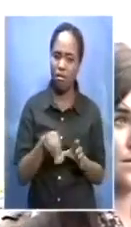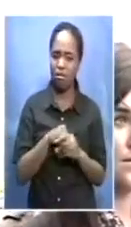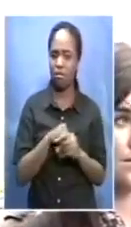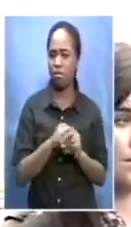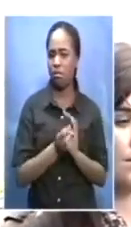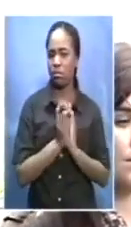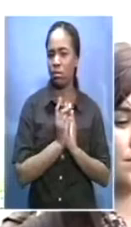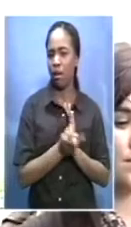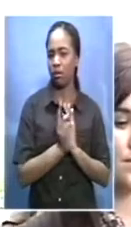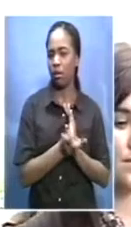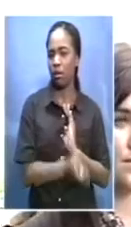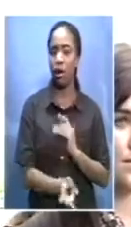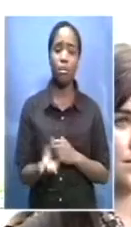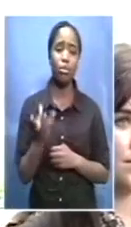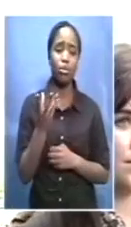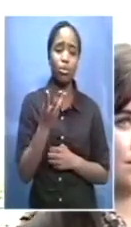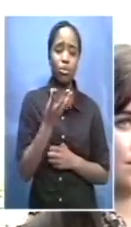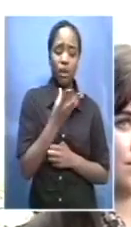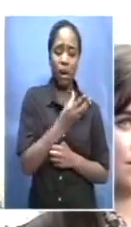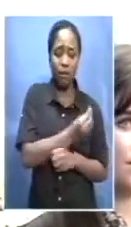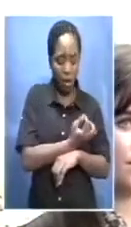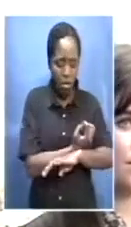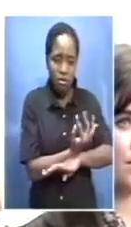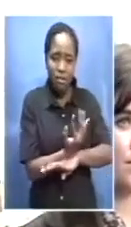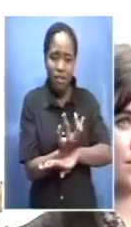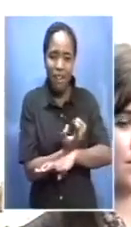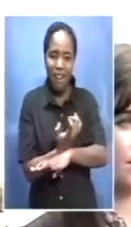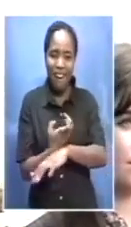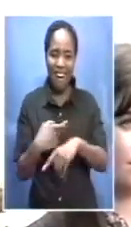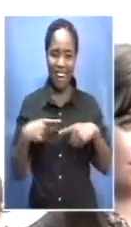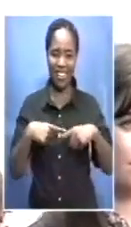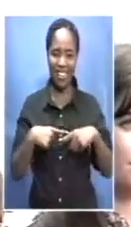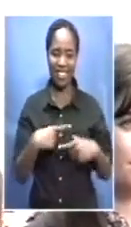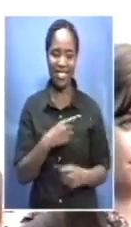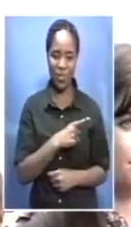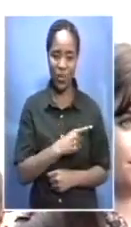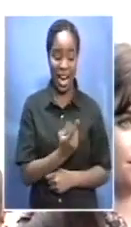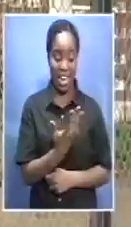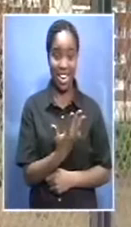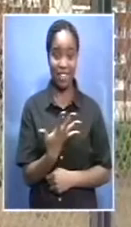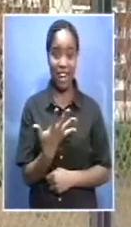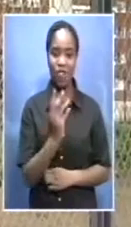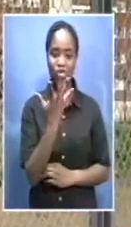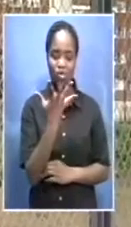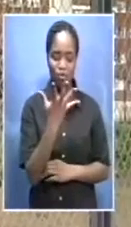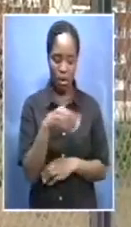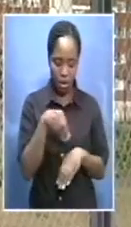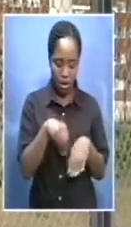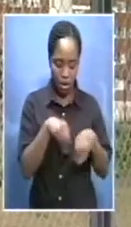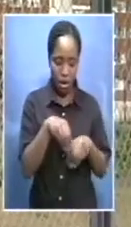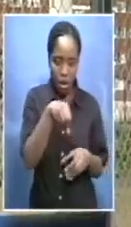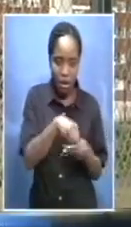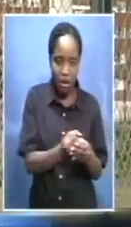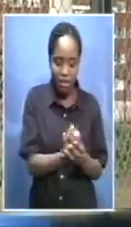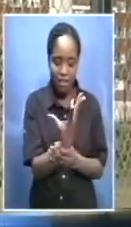vegetation its beauty its landscapes that's what planting 95 3 95 trees in